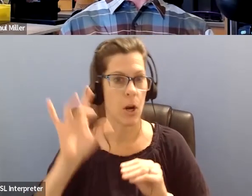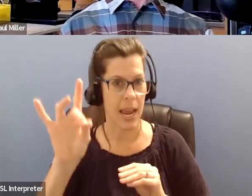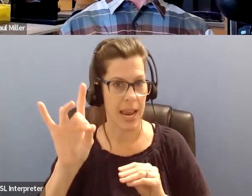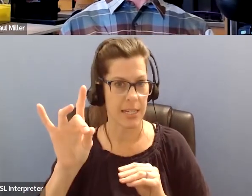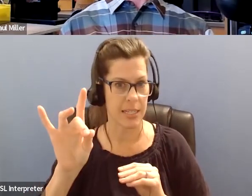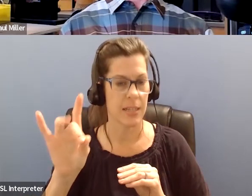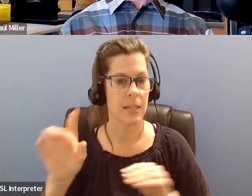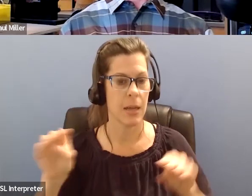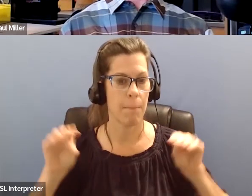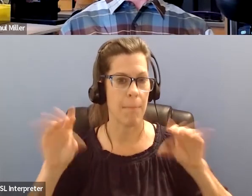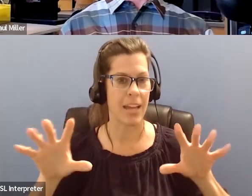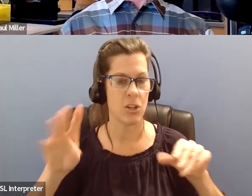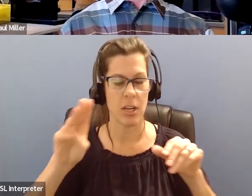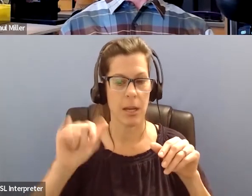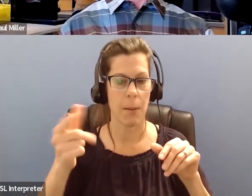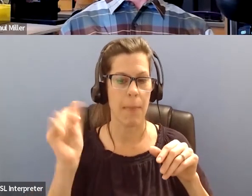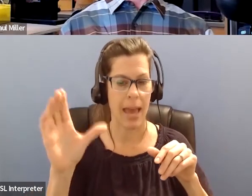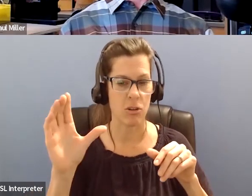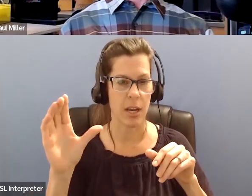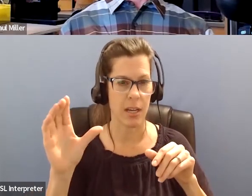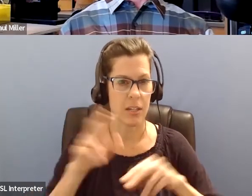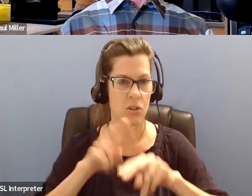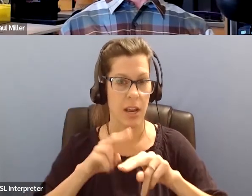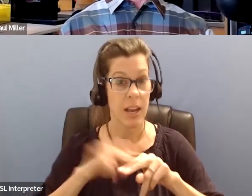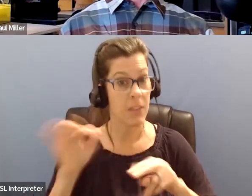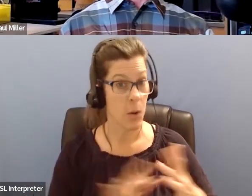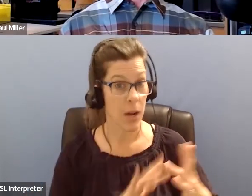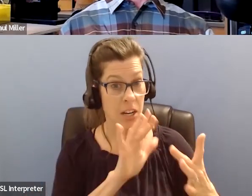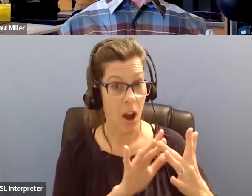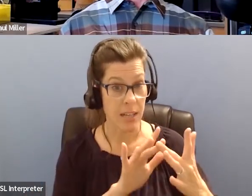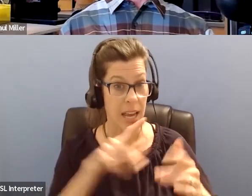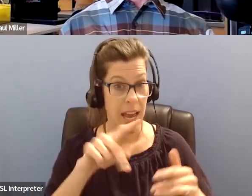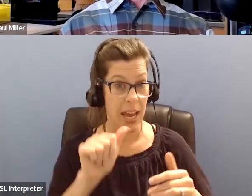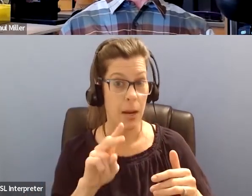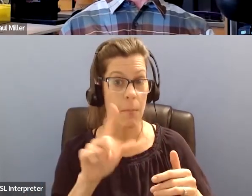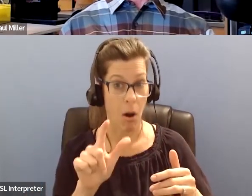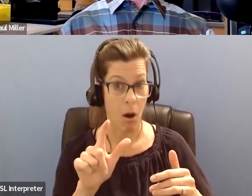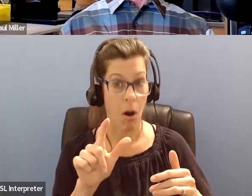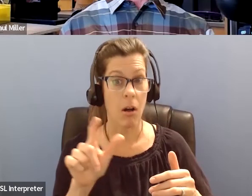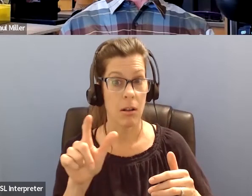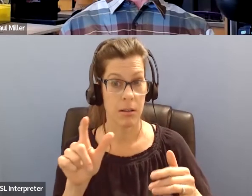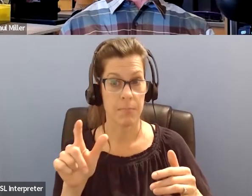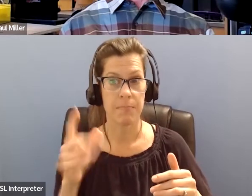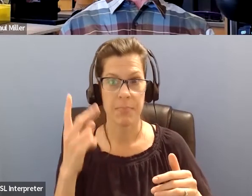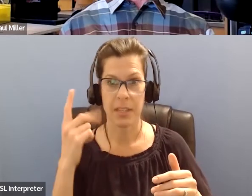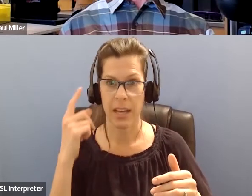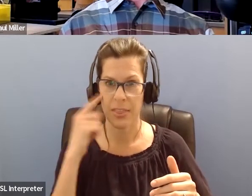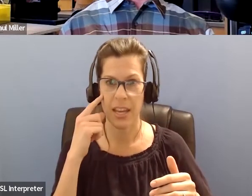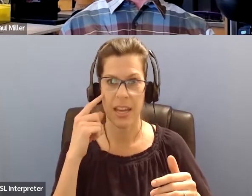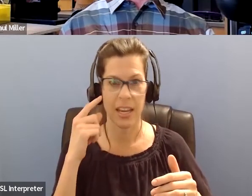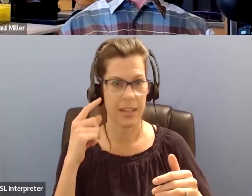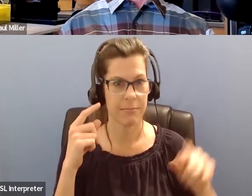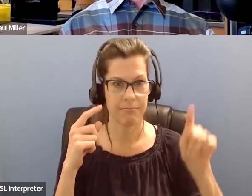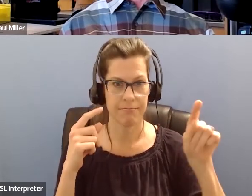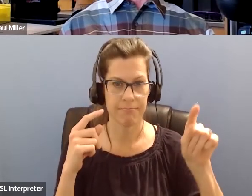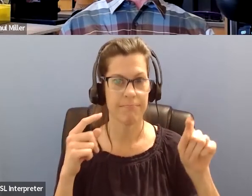Thank you. Thank you, Paul. If folks want to get in touch with Paul, his website, fshdbirda.org. I think there's a contact there, or you can